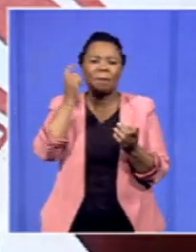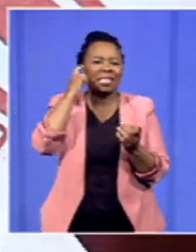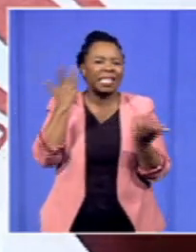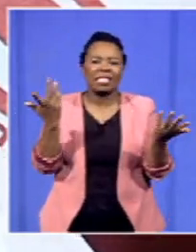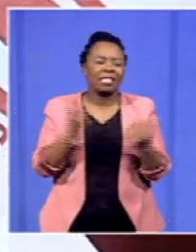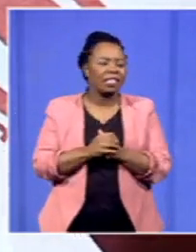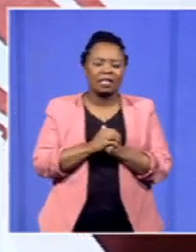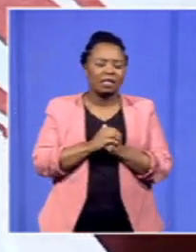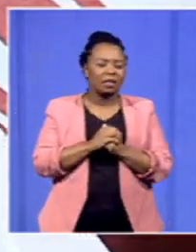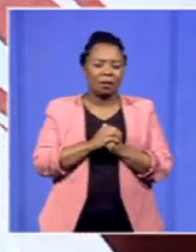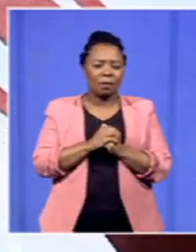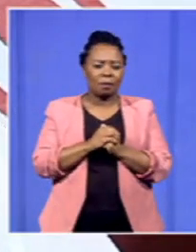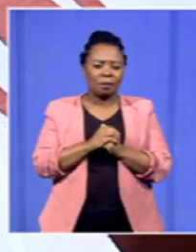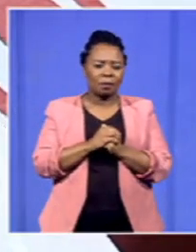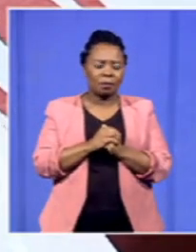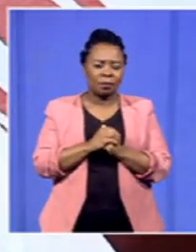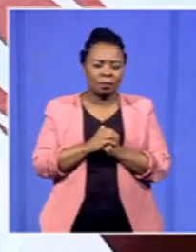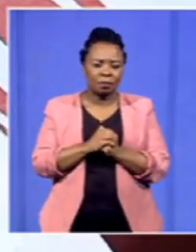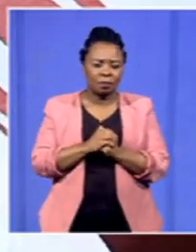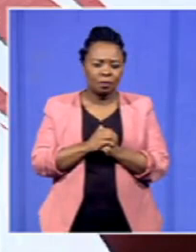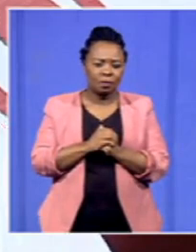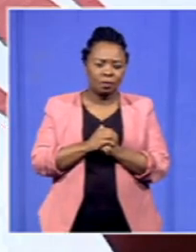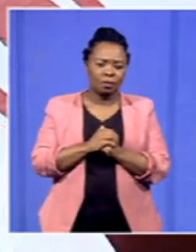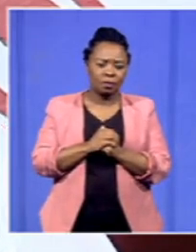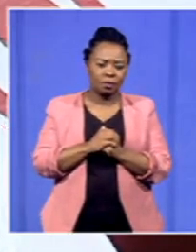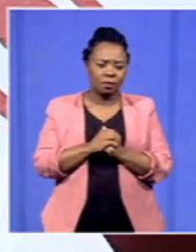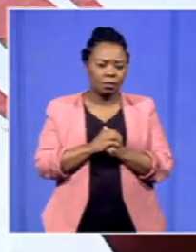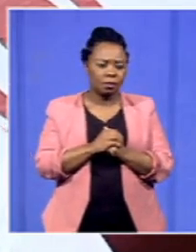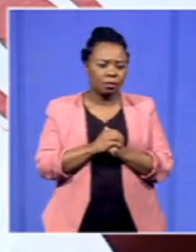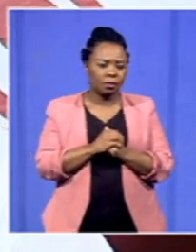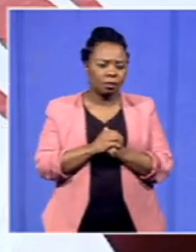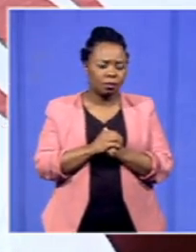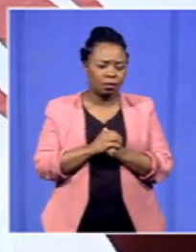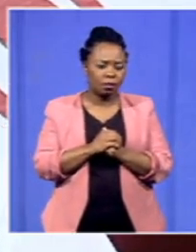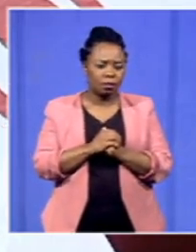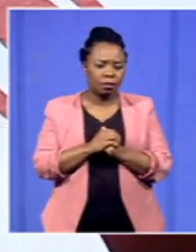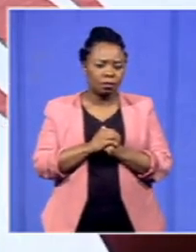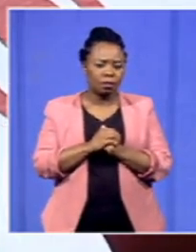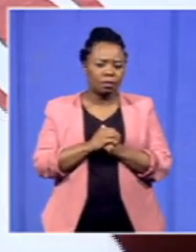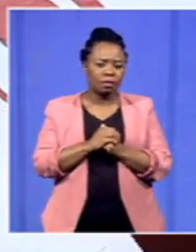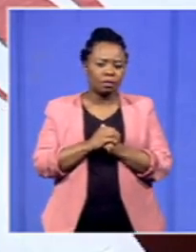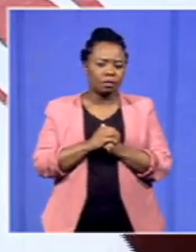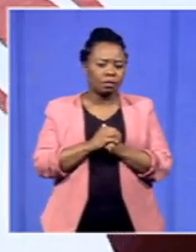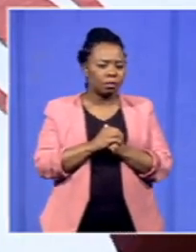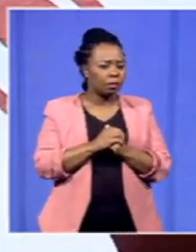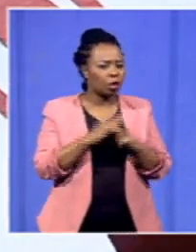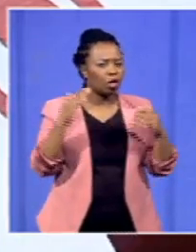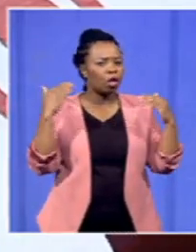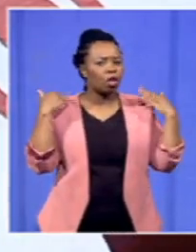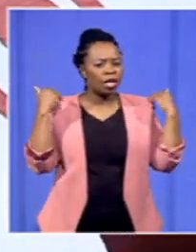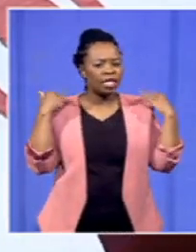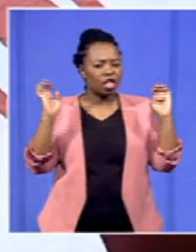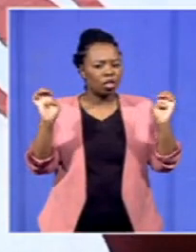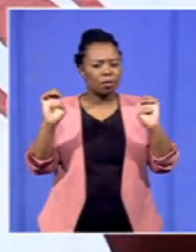Yeah. So simplify why is this agency nurses basically what happens with